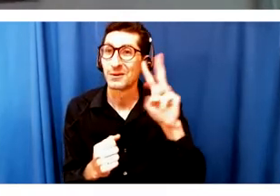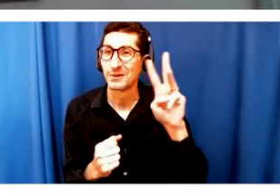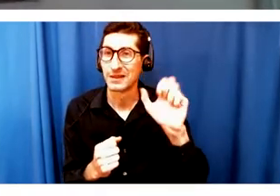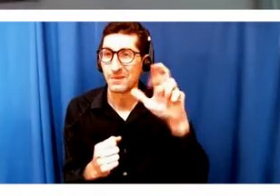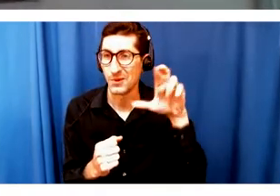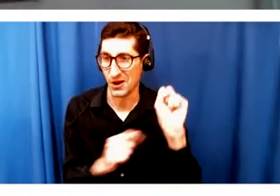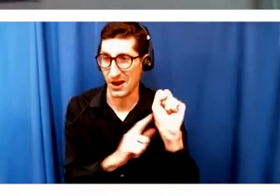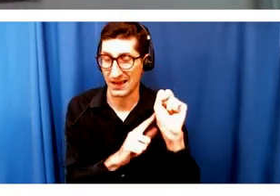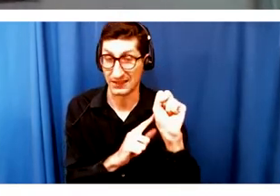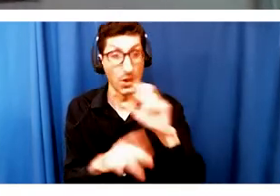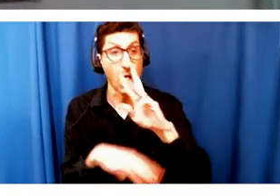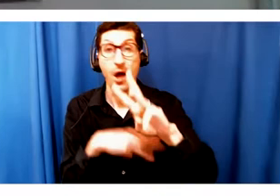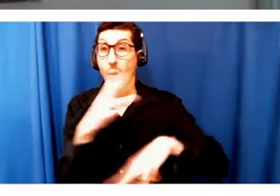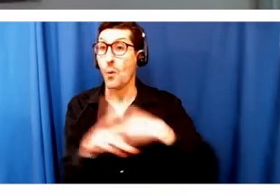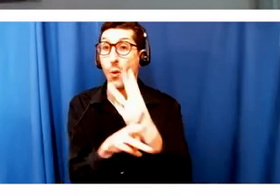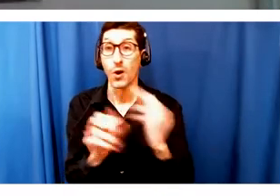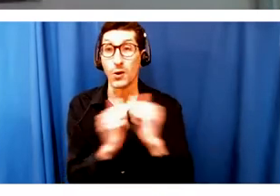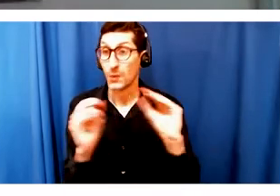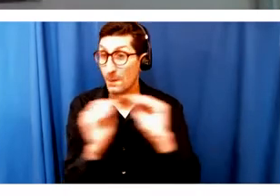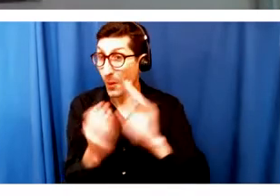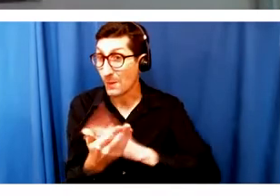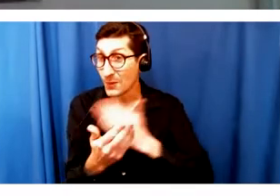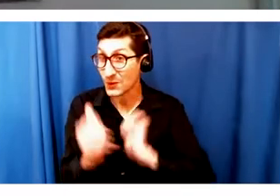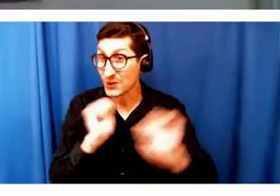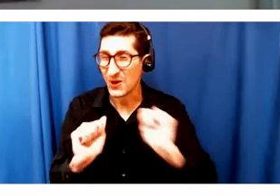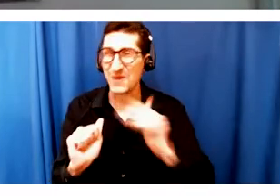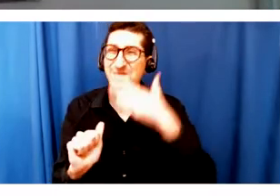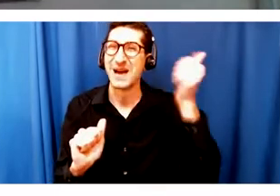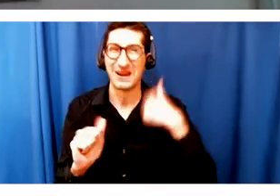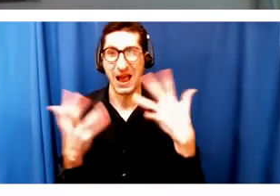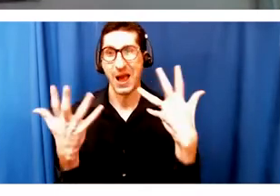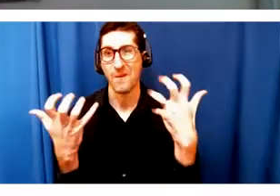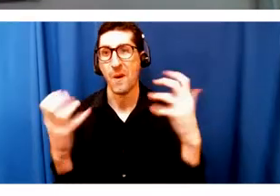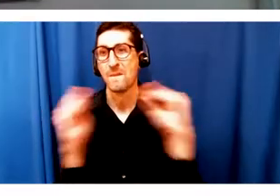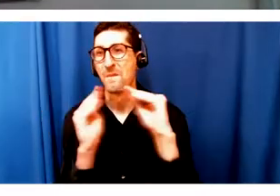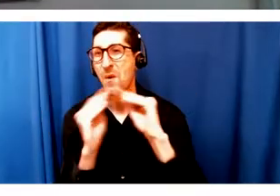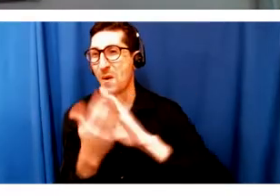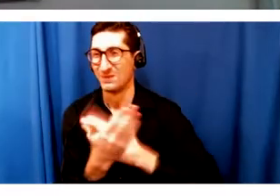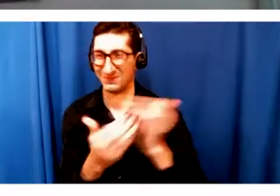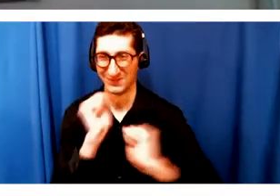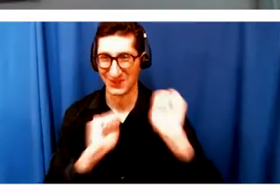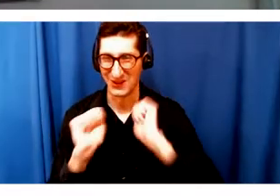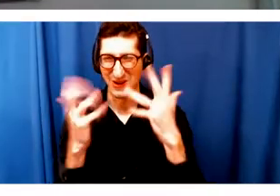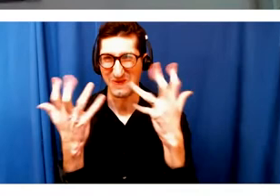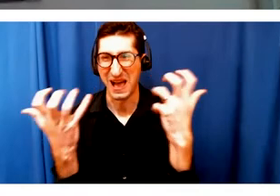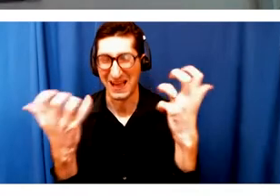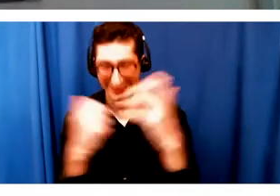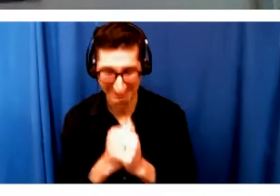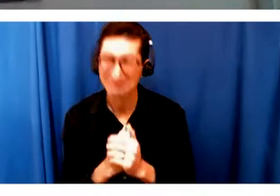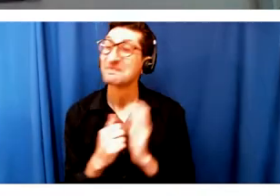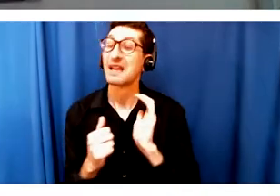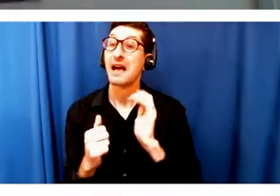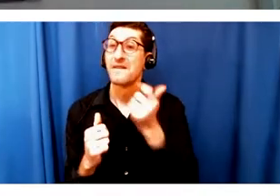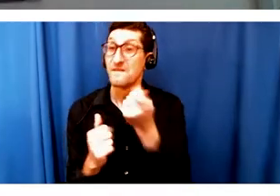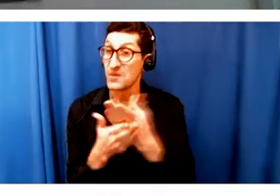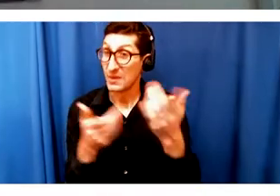with more musicals is just a better world. So, more musicals, more musicals. So, we have a few things happening. Our first big project opening